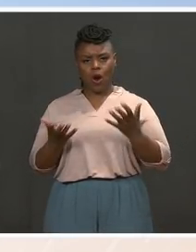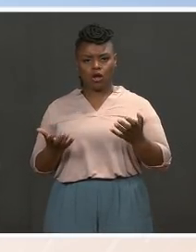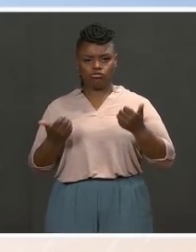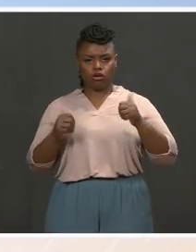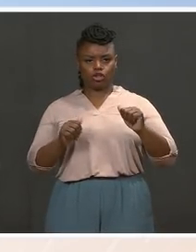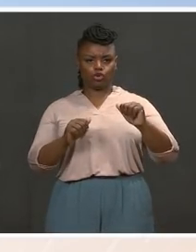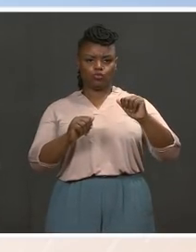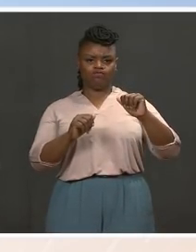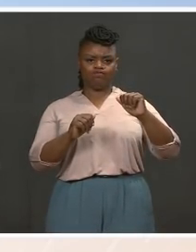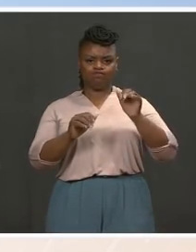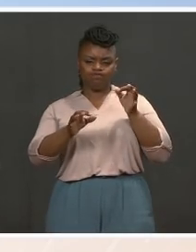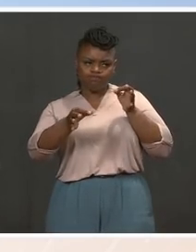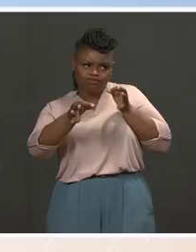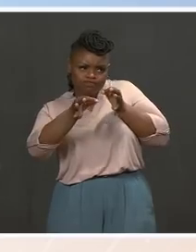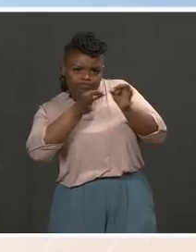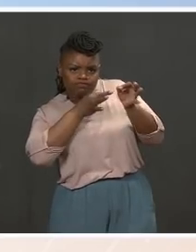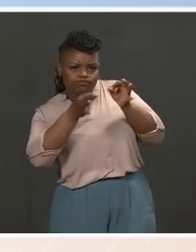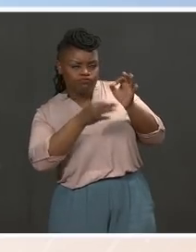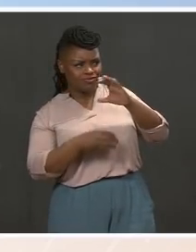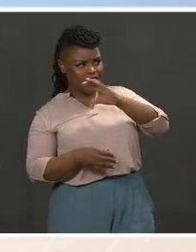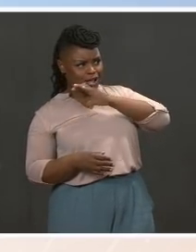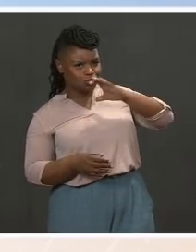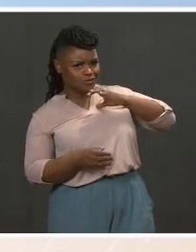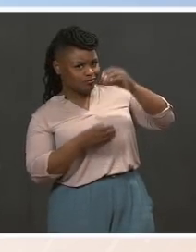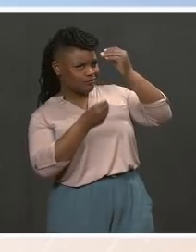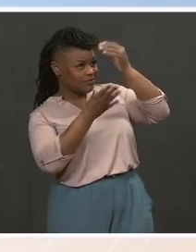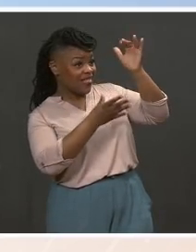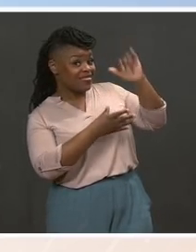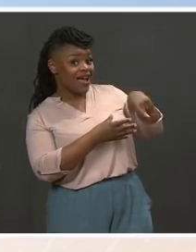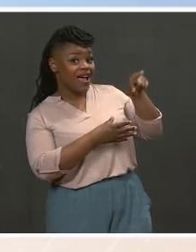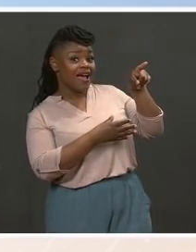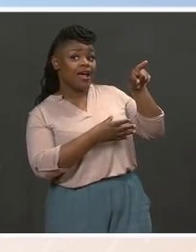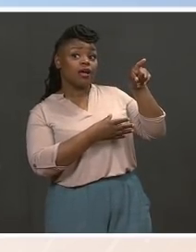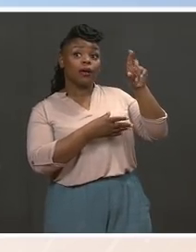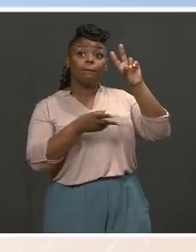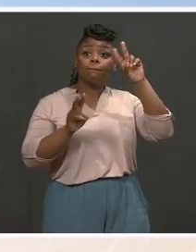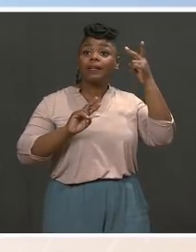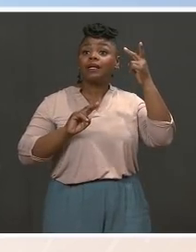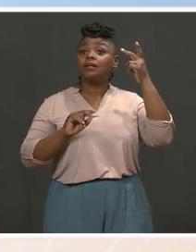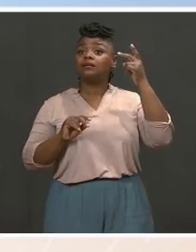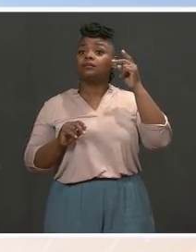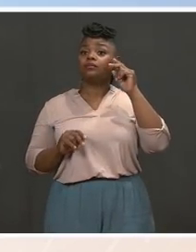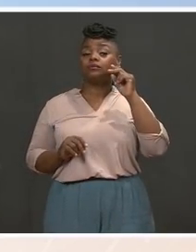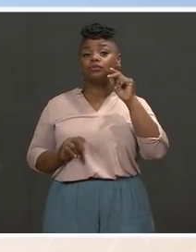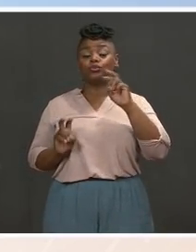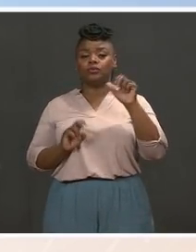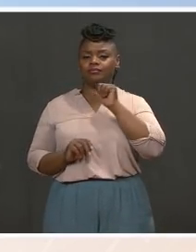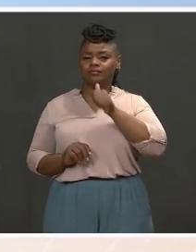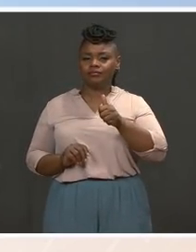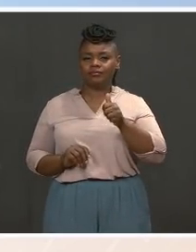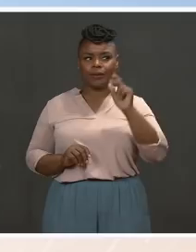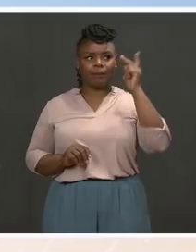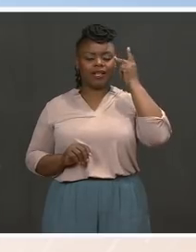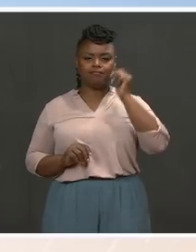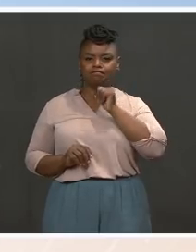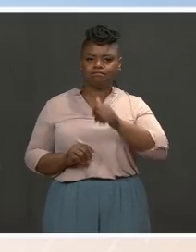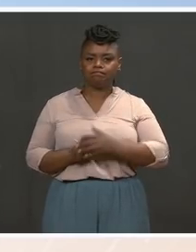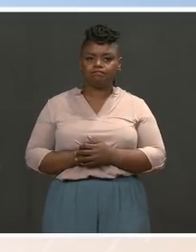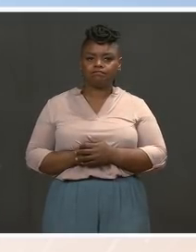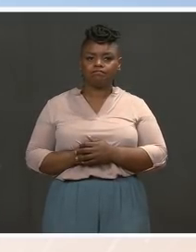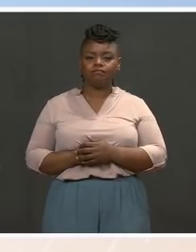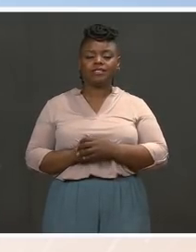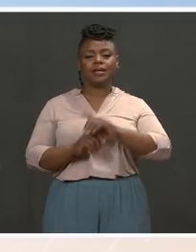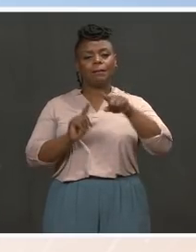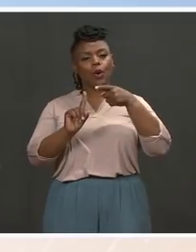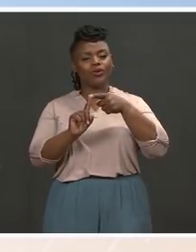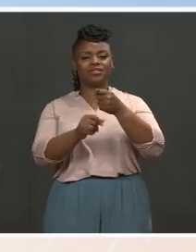That keeping our community safe, families safe, looking at the track record as what has worked in states, which is very informative. And actually, to Josh's